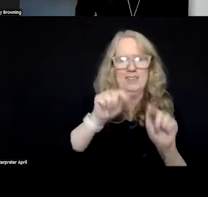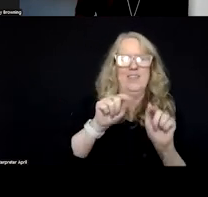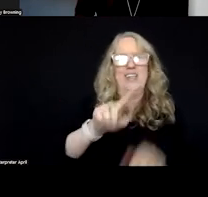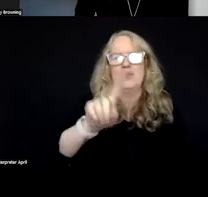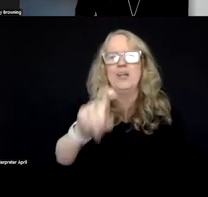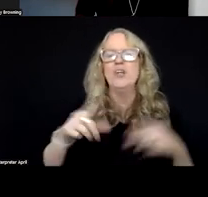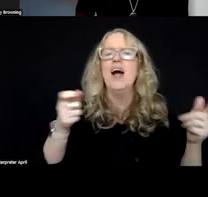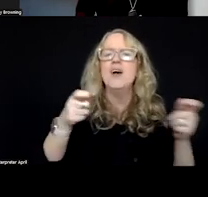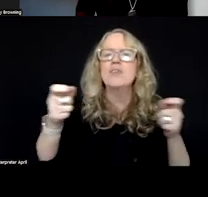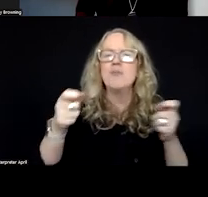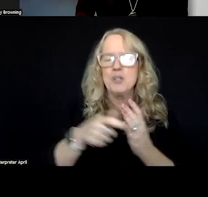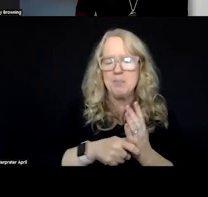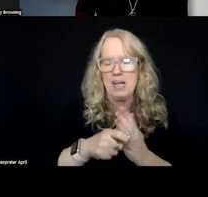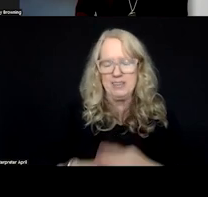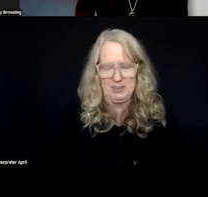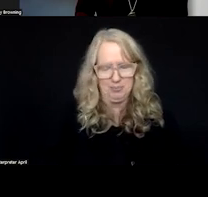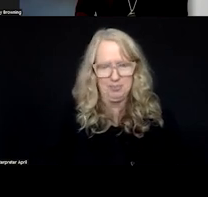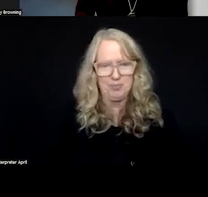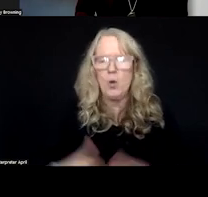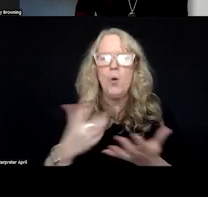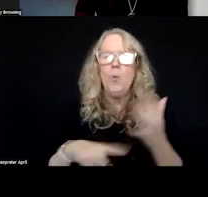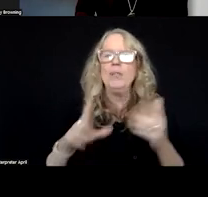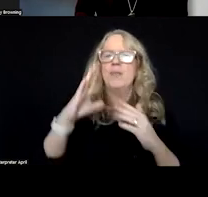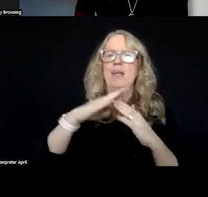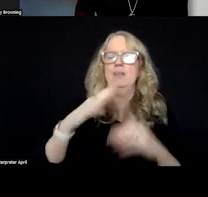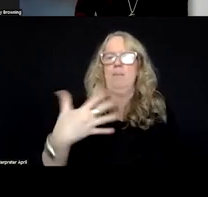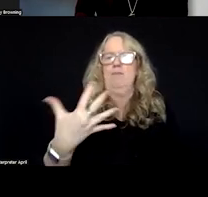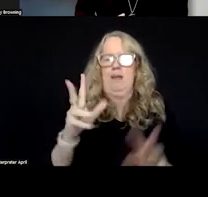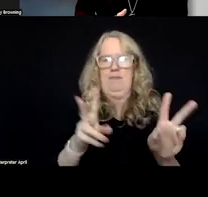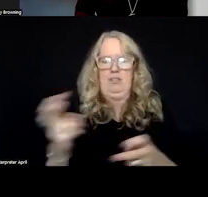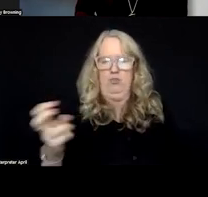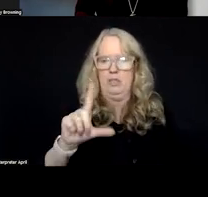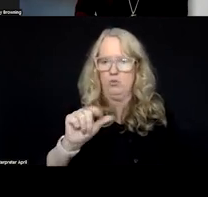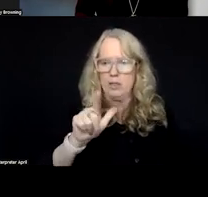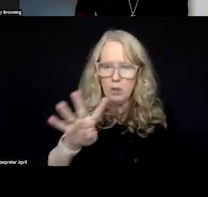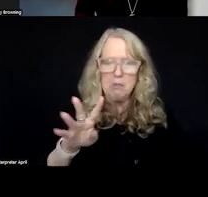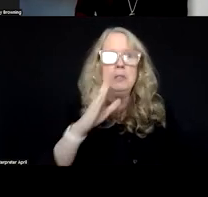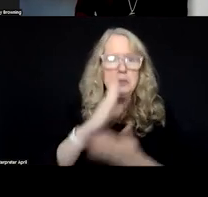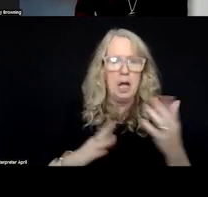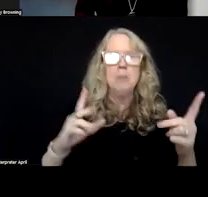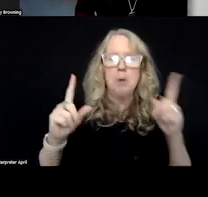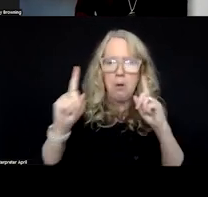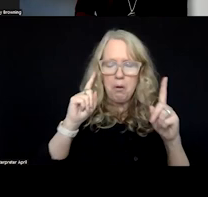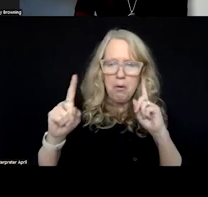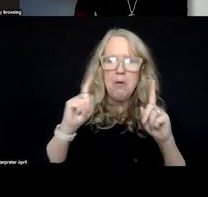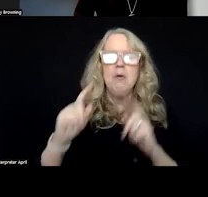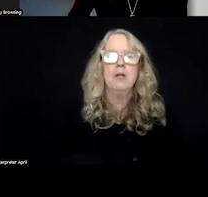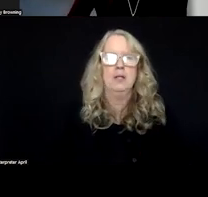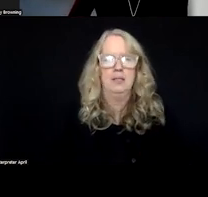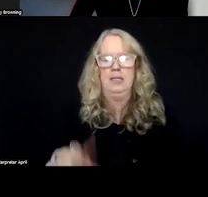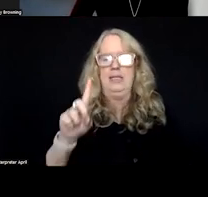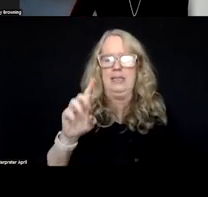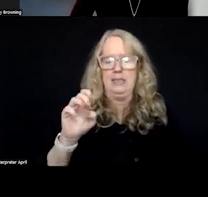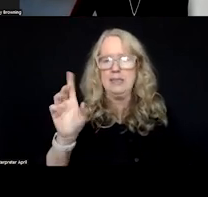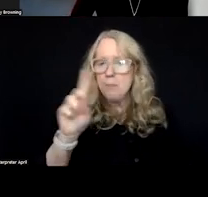Governing Magazine and what are the top five social issues to watch in 2024? Some of the things we heard were democracy.